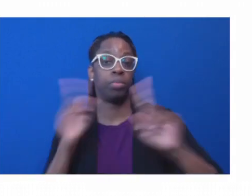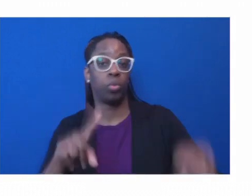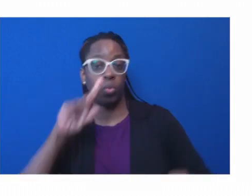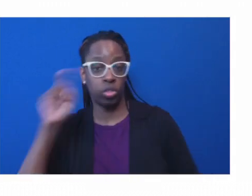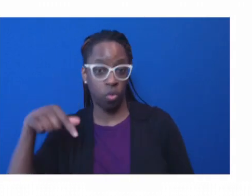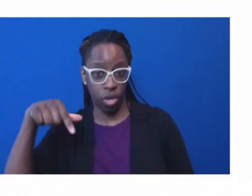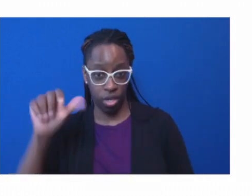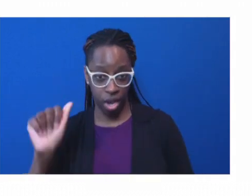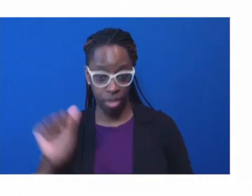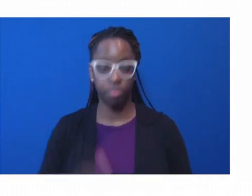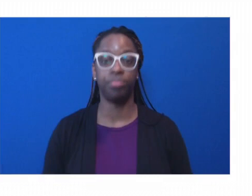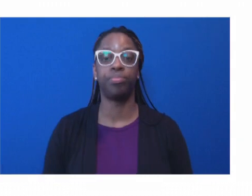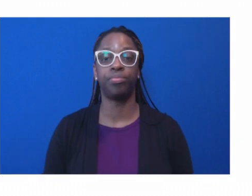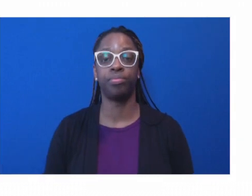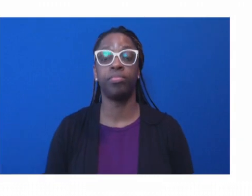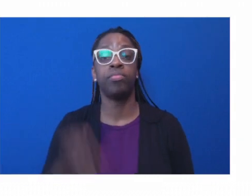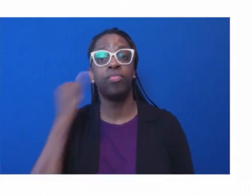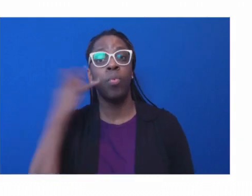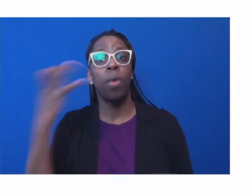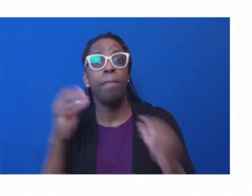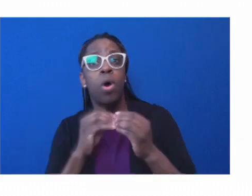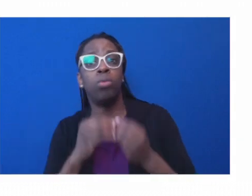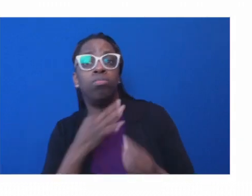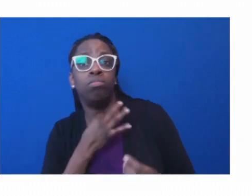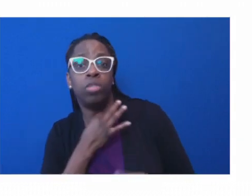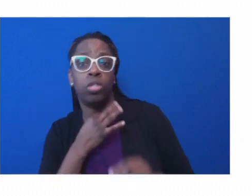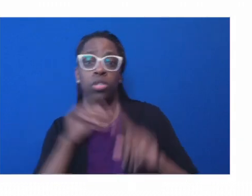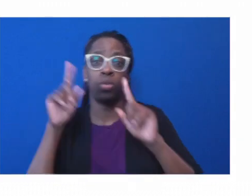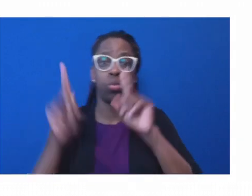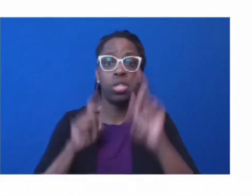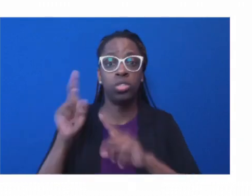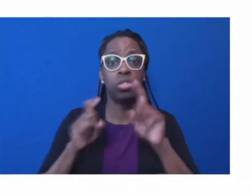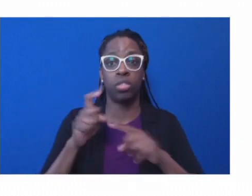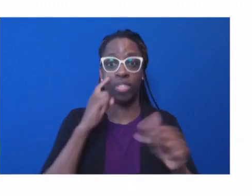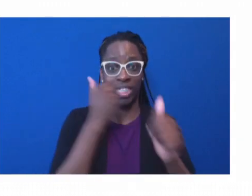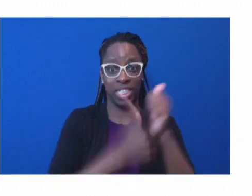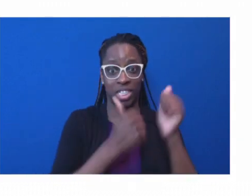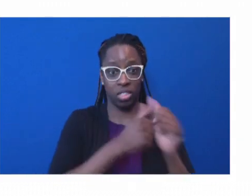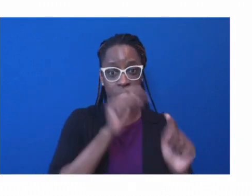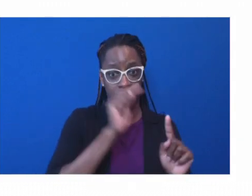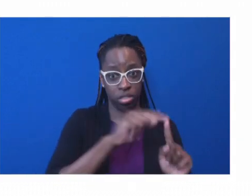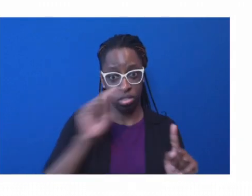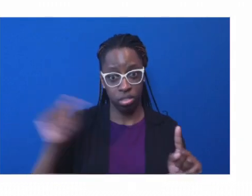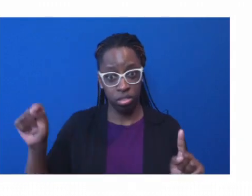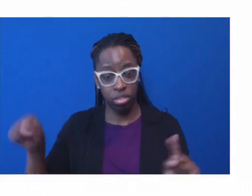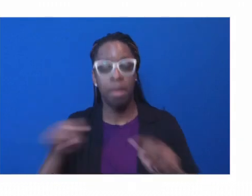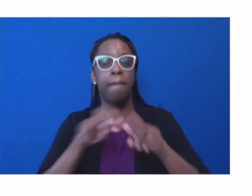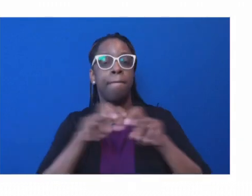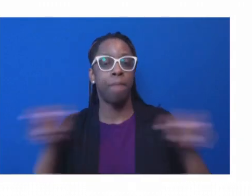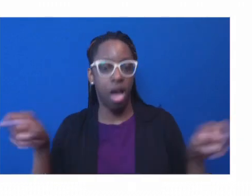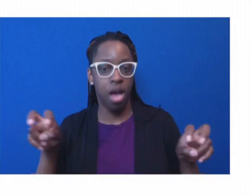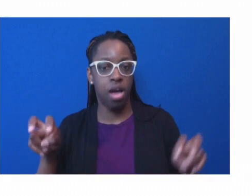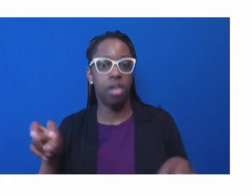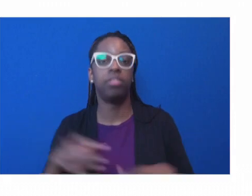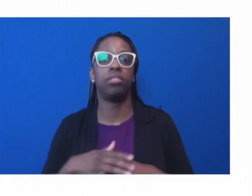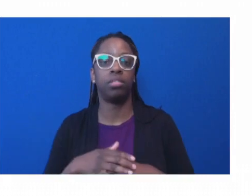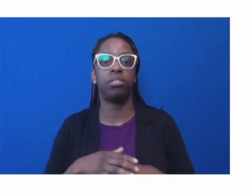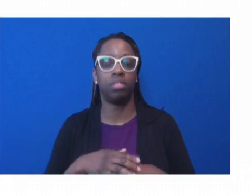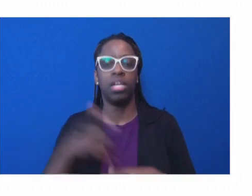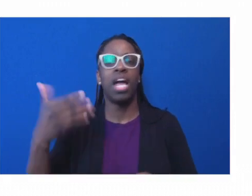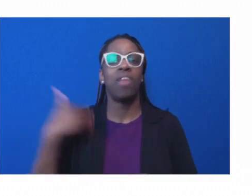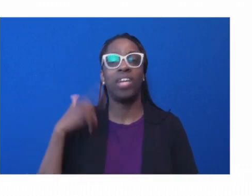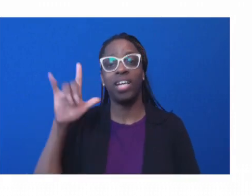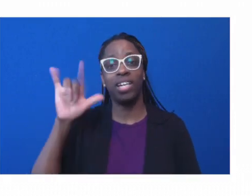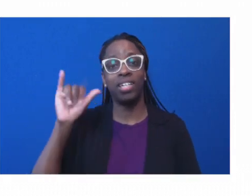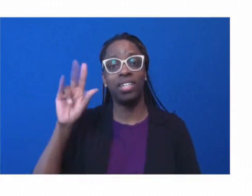the panelists, please, there is a link to their bios, which is posted on the event webpage. And if you have a question to